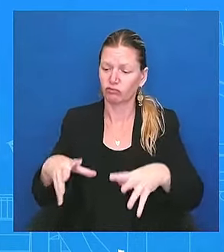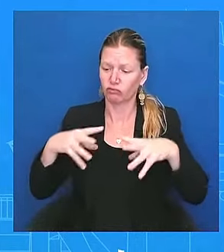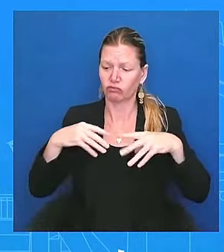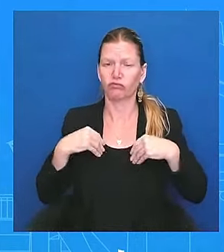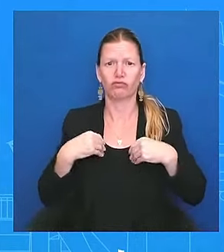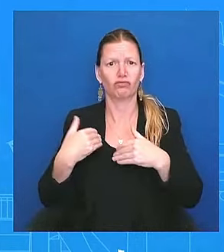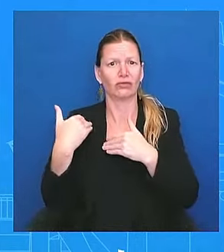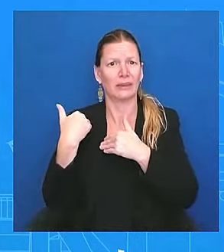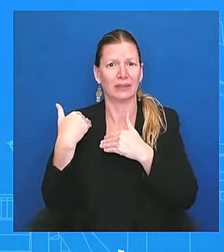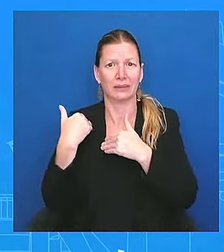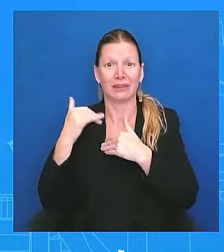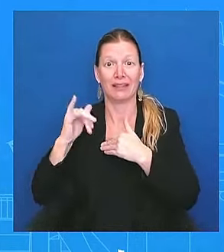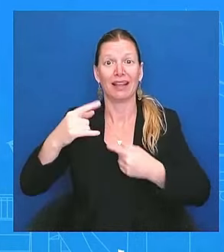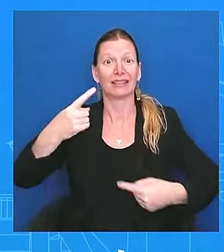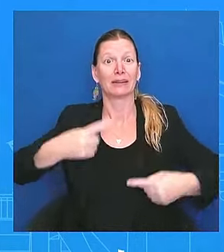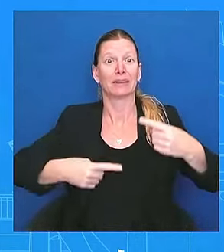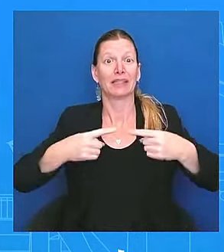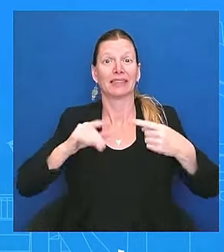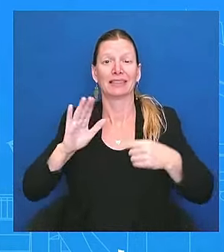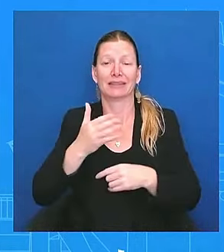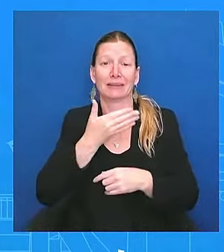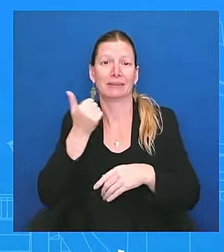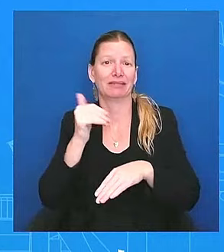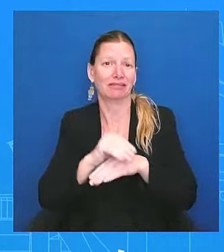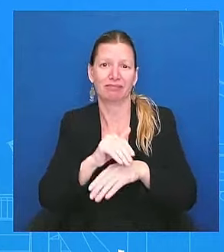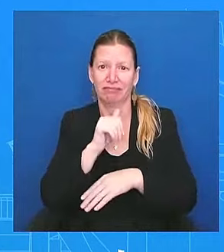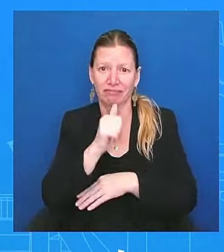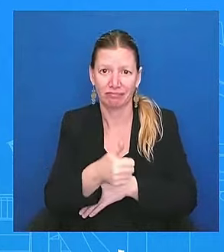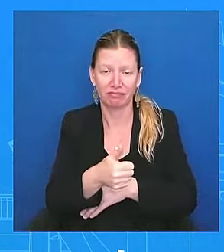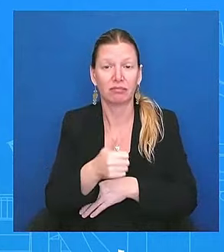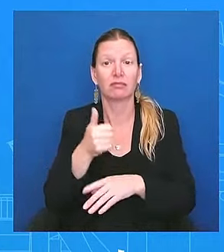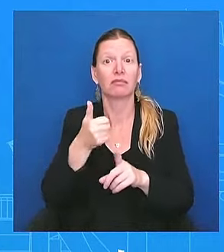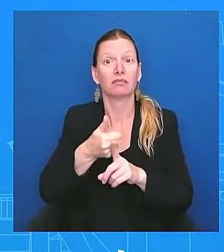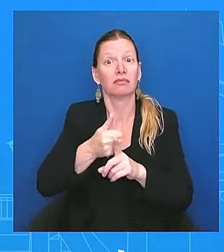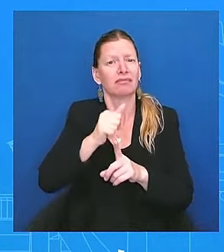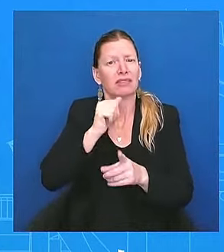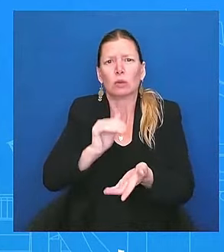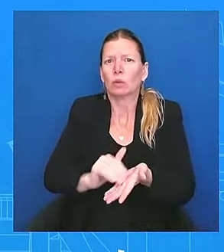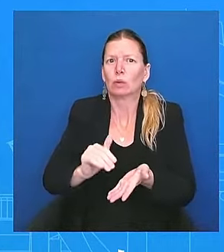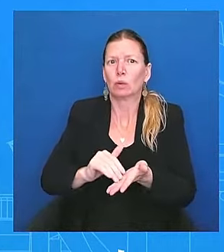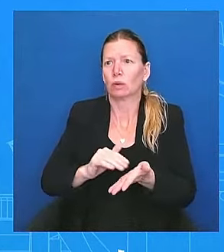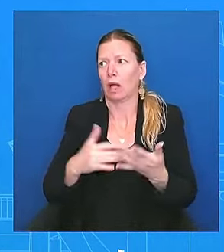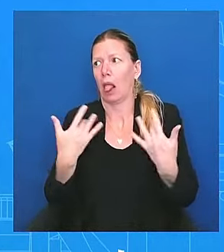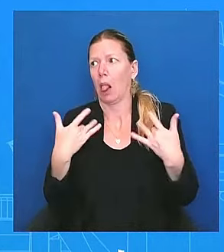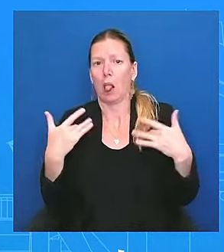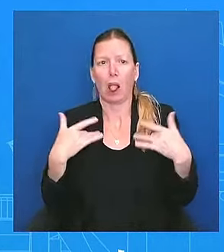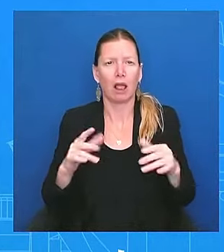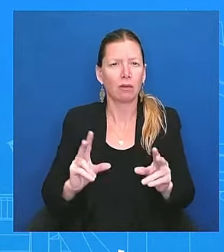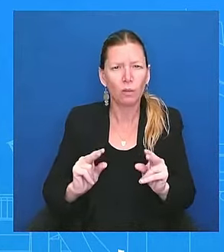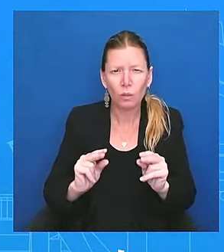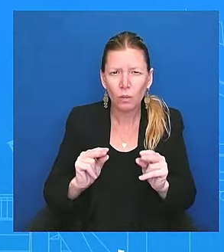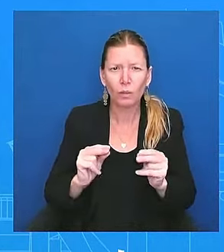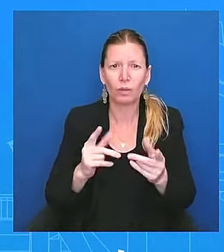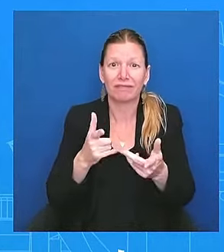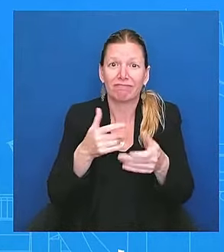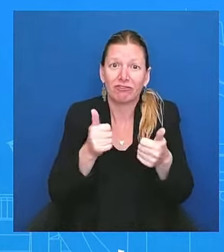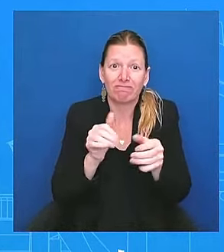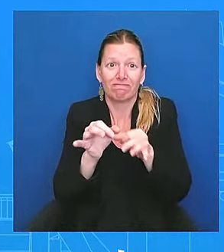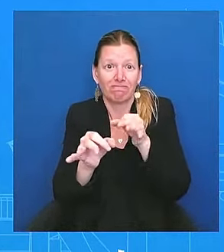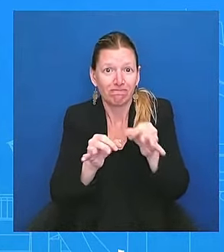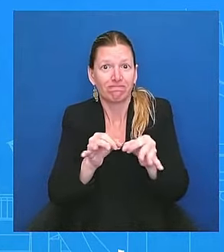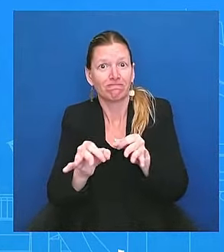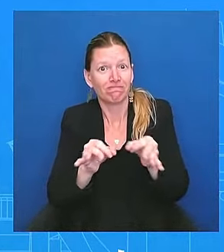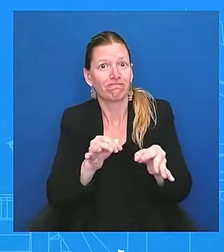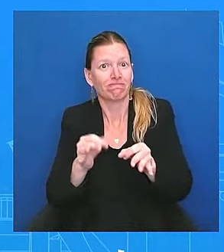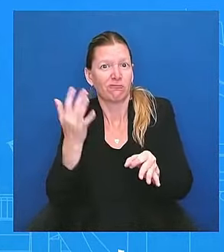an excuse, but it's an explanation. I was standing here yesterday and many people were asking why and what's the explanation. And that's what you heard from him. Look,